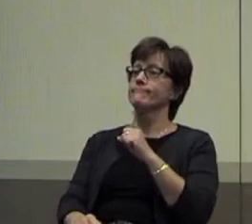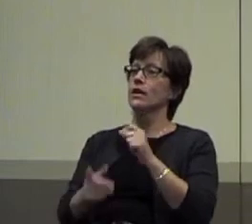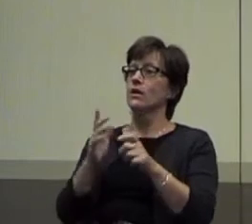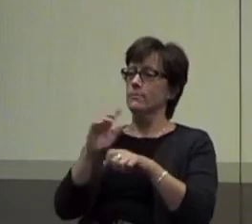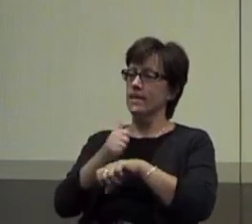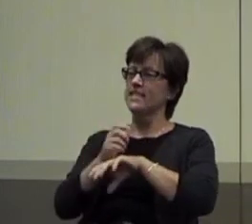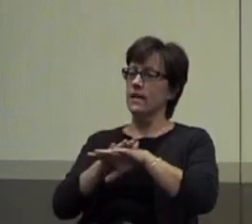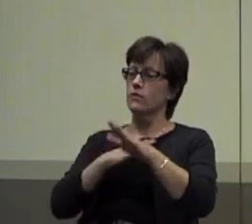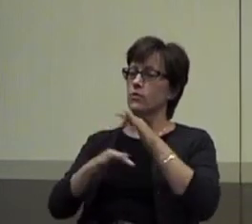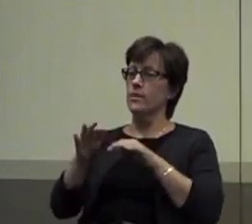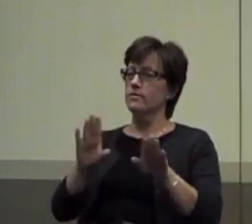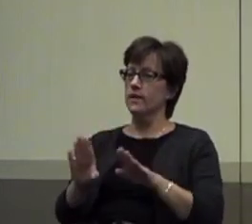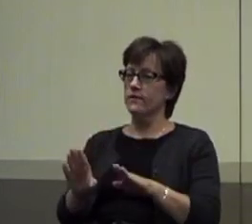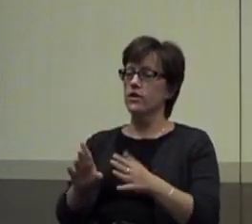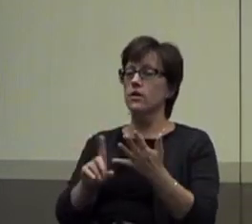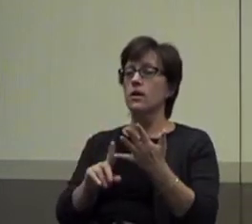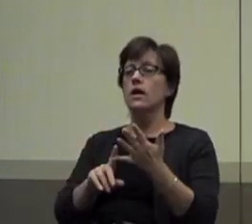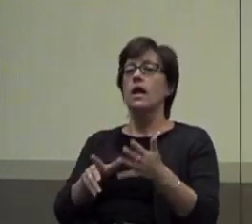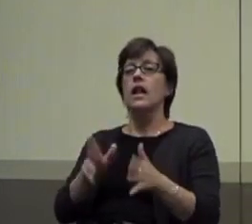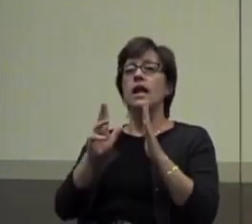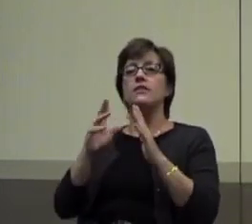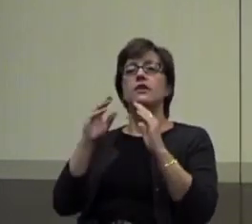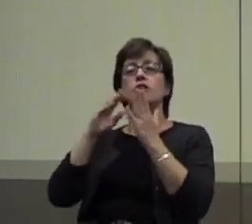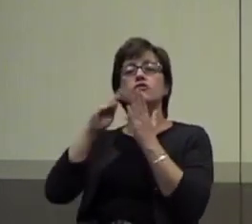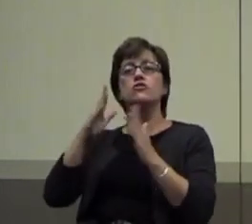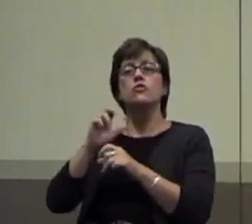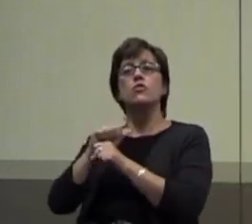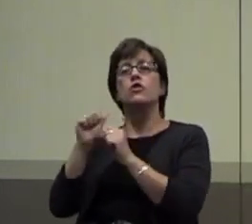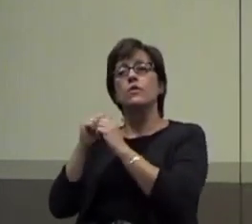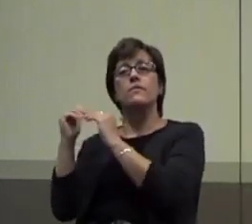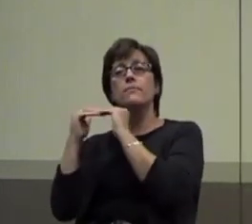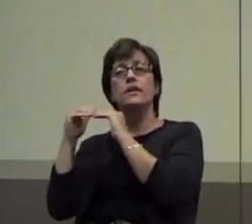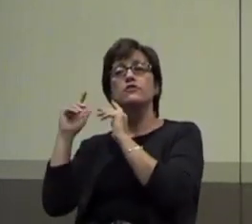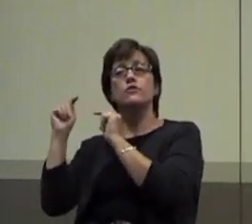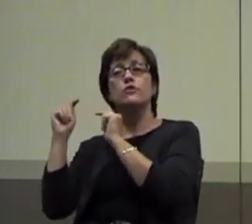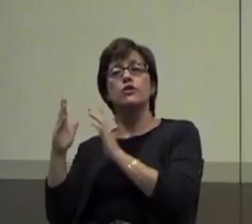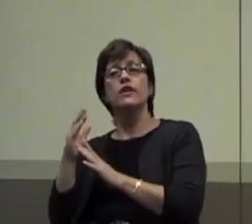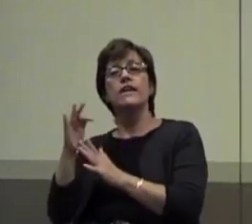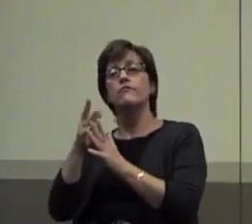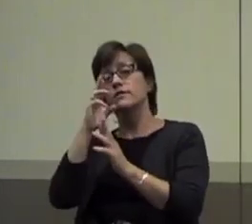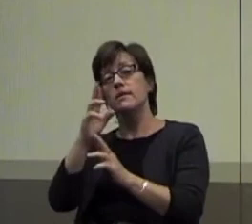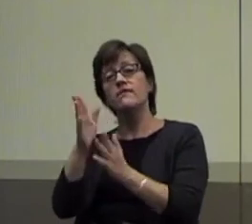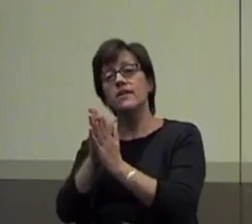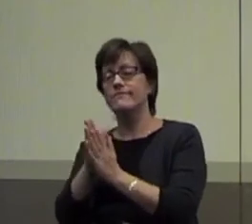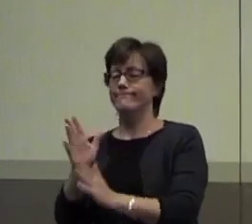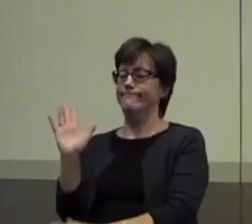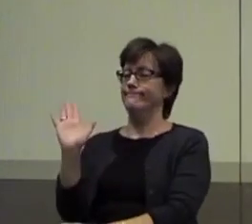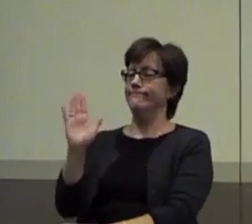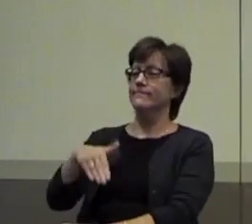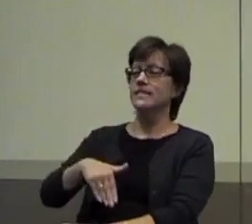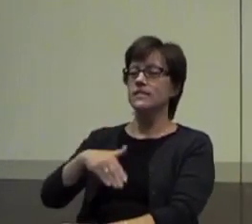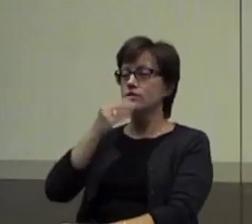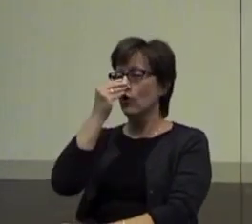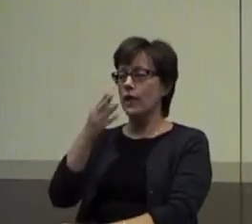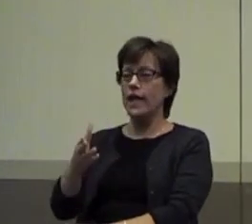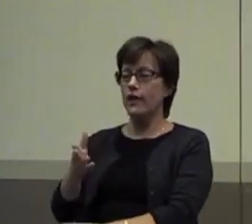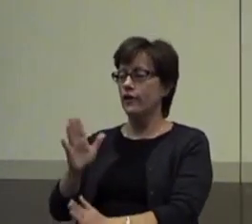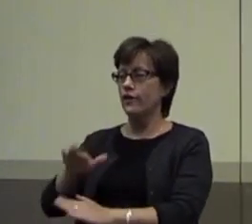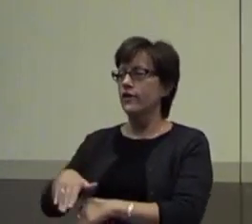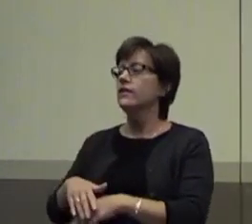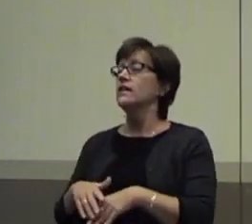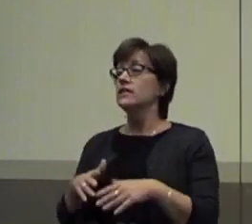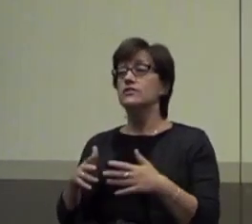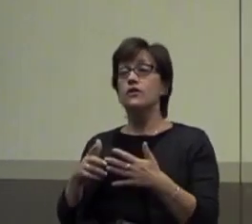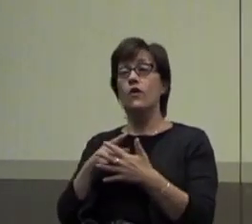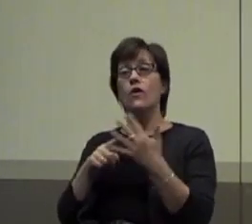course, let student work with peer tutor if they respectfully ask. Nah, she could care less about them. We're cooler, right? All right, so those